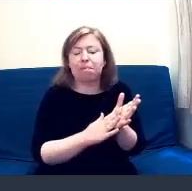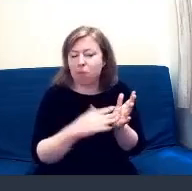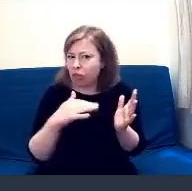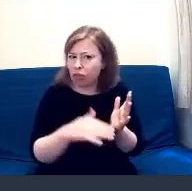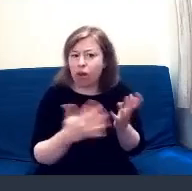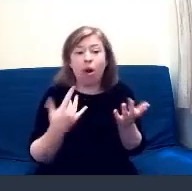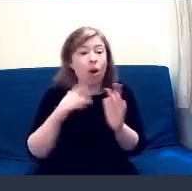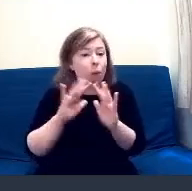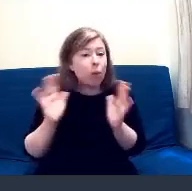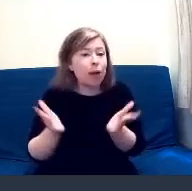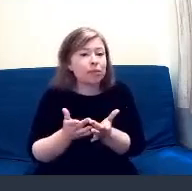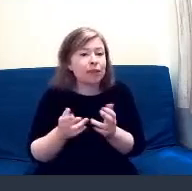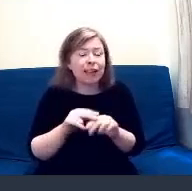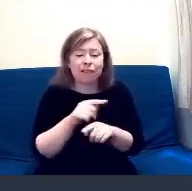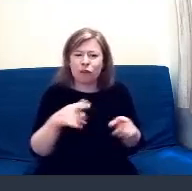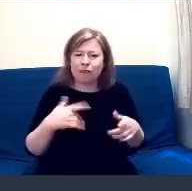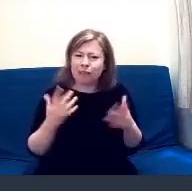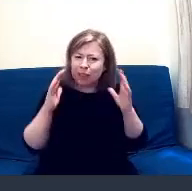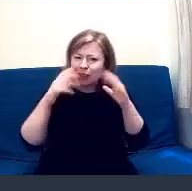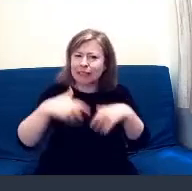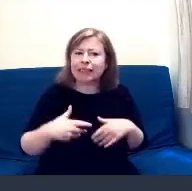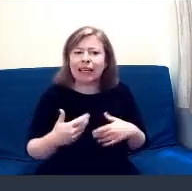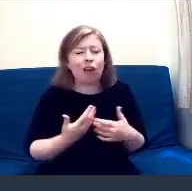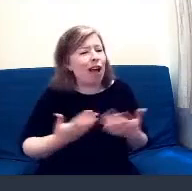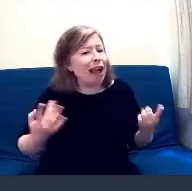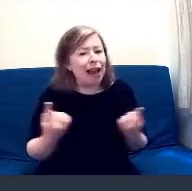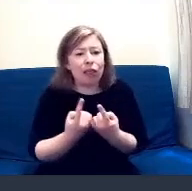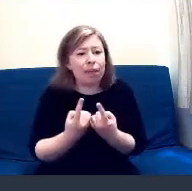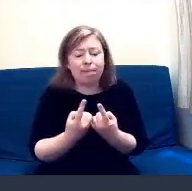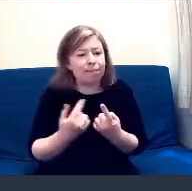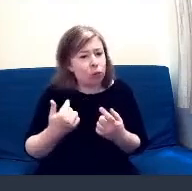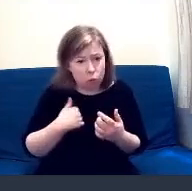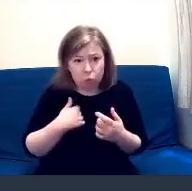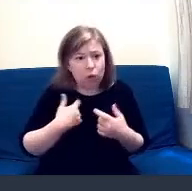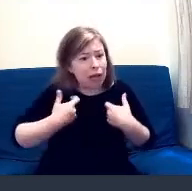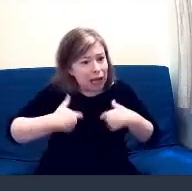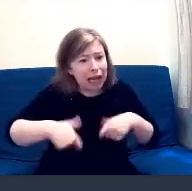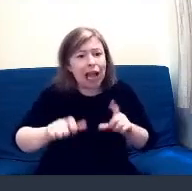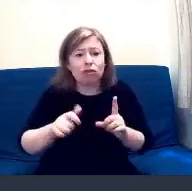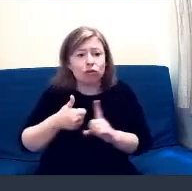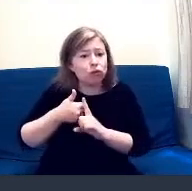have any concerns. And I mean, we continue to support individuals as well through case work.